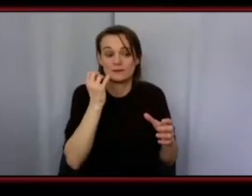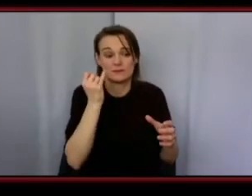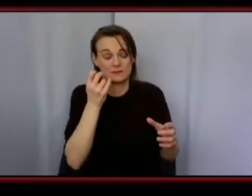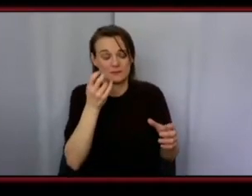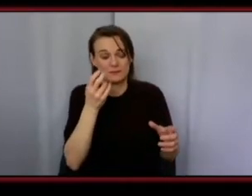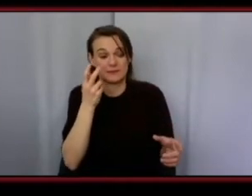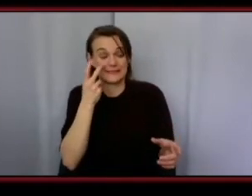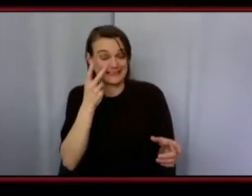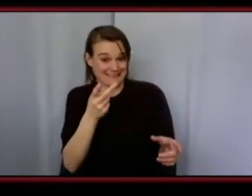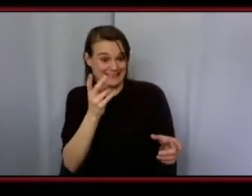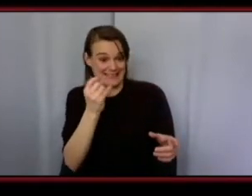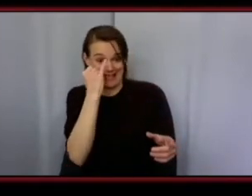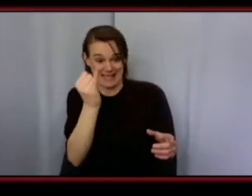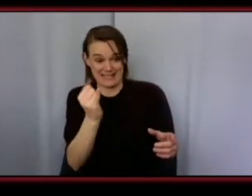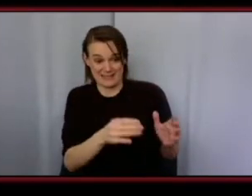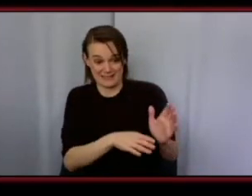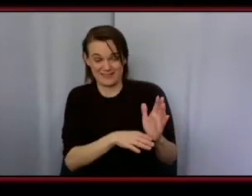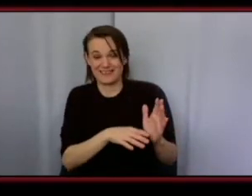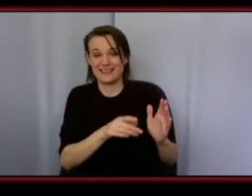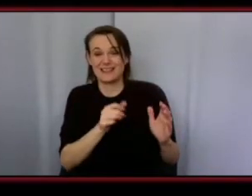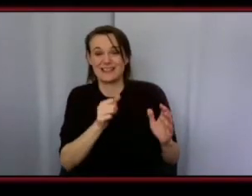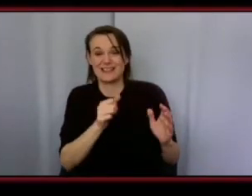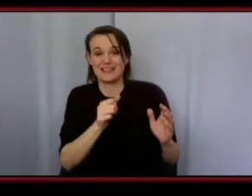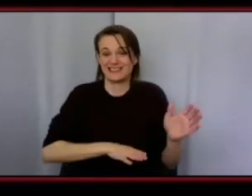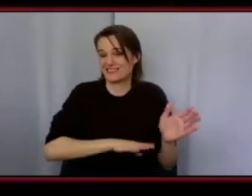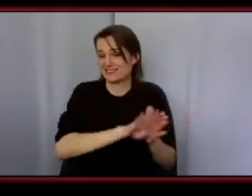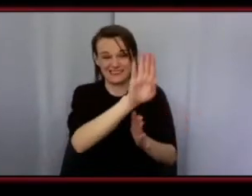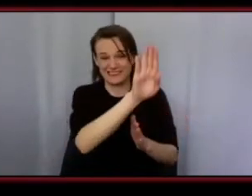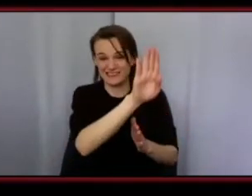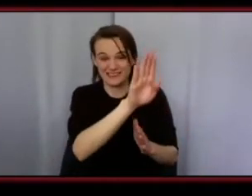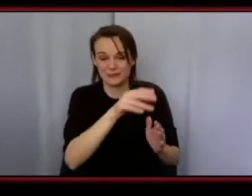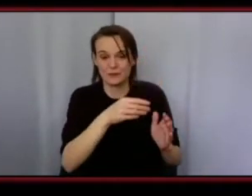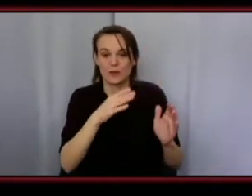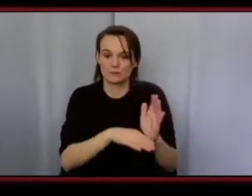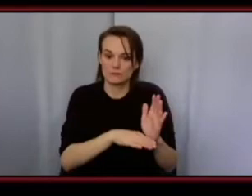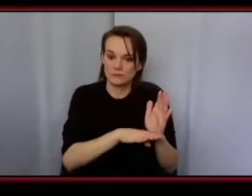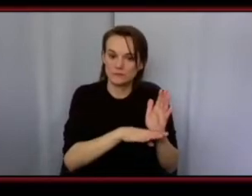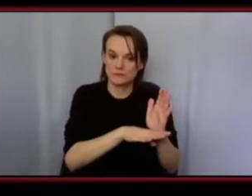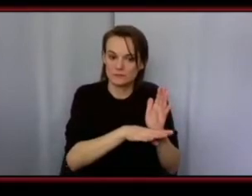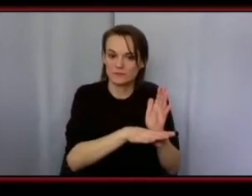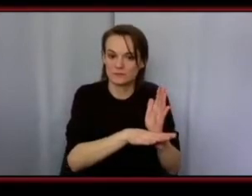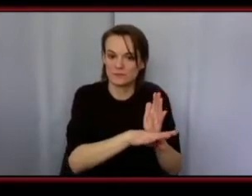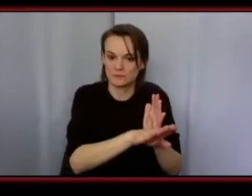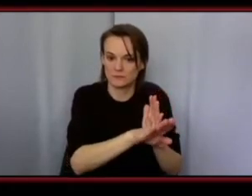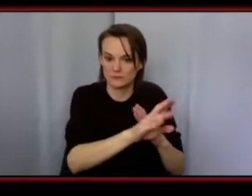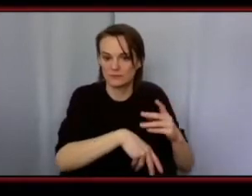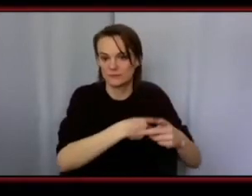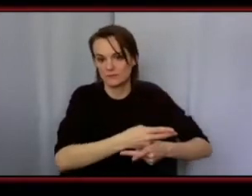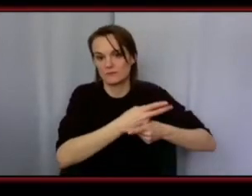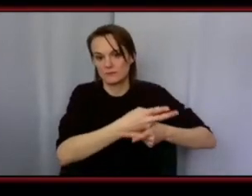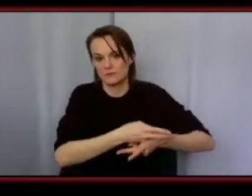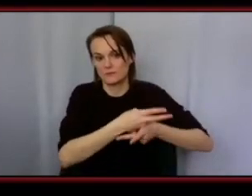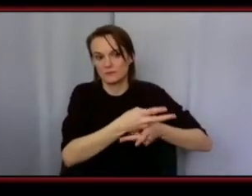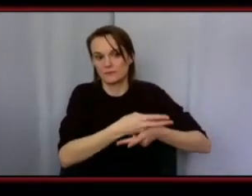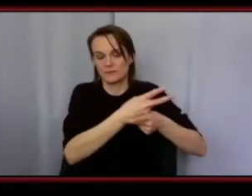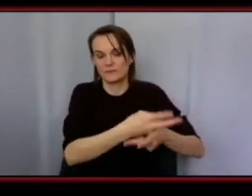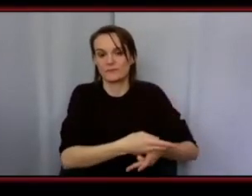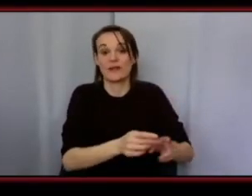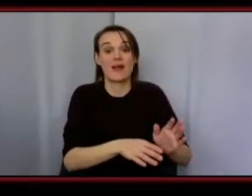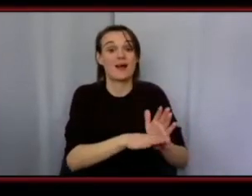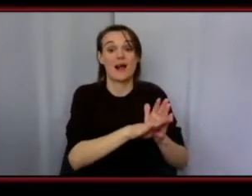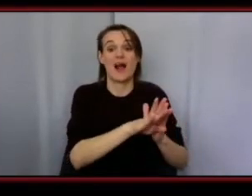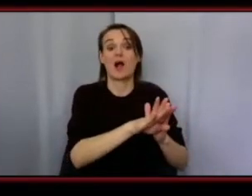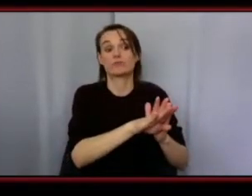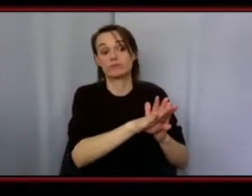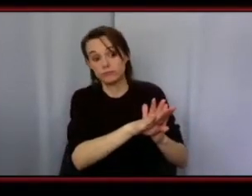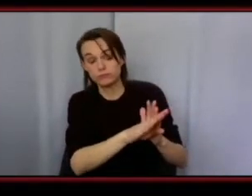you should start to see that slow incline right it's not going to be a jump but it will move up from there that's when you can start looking for grants